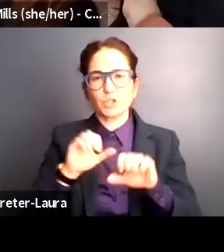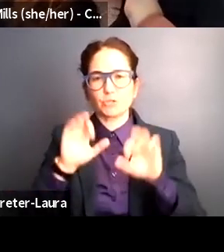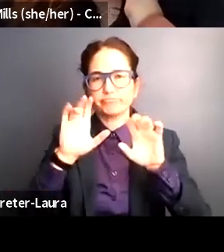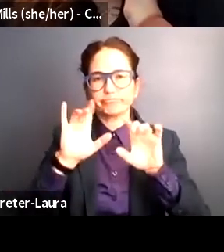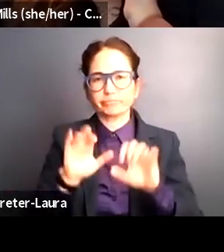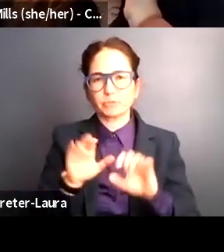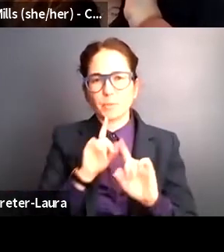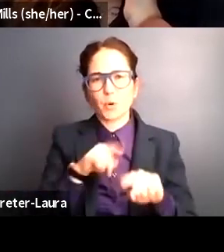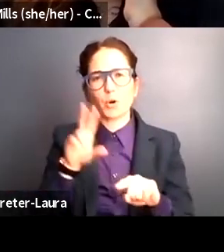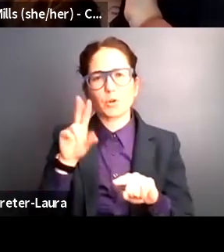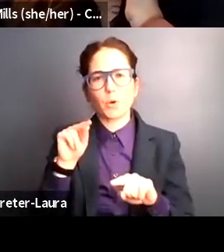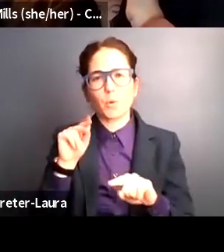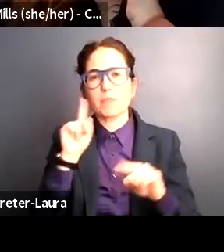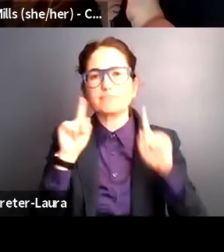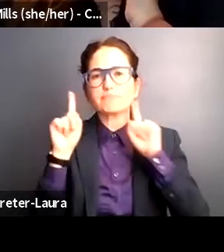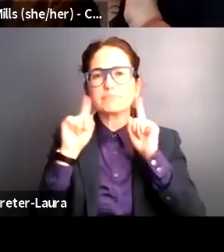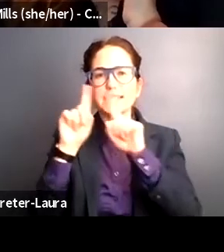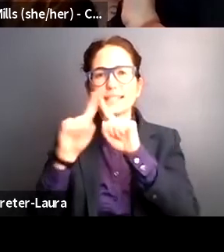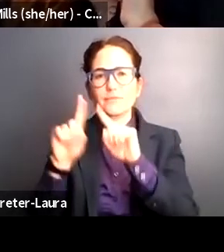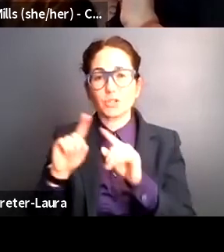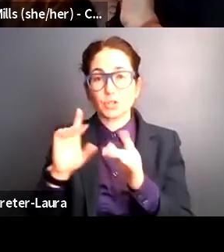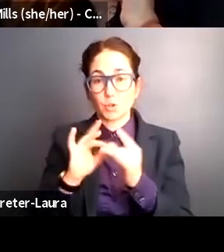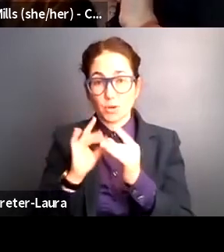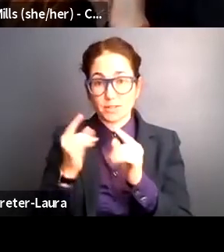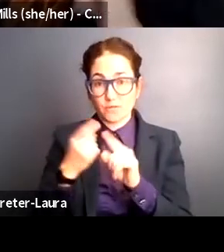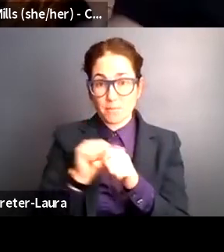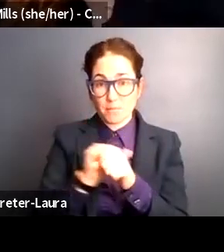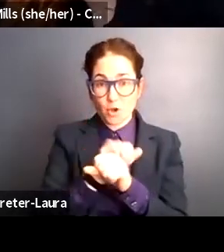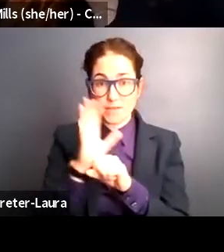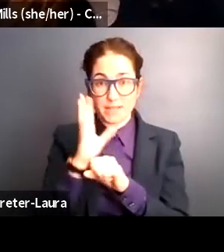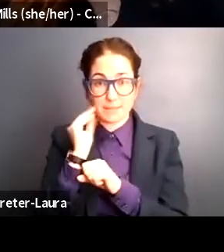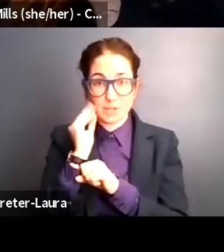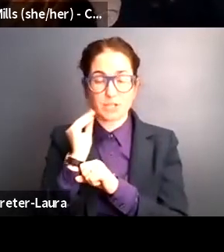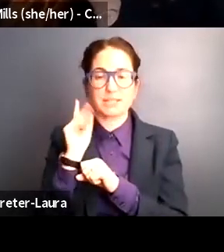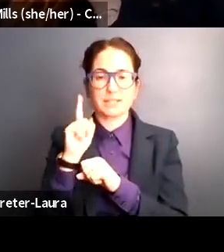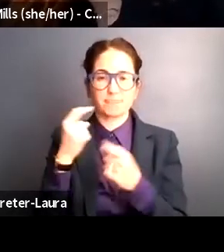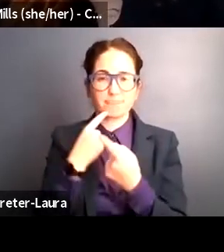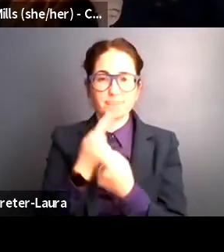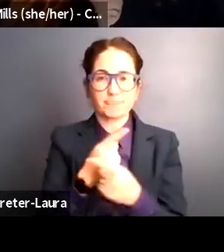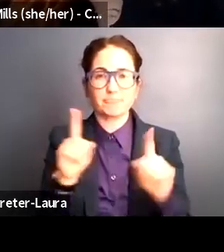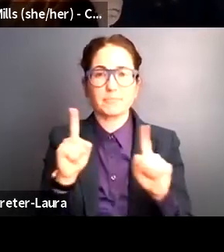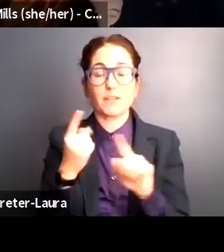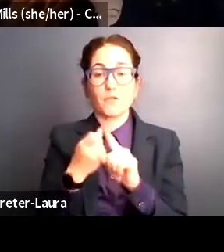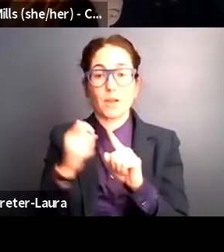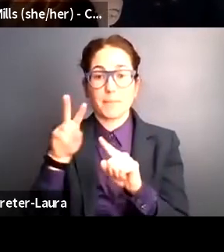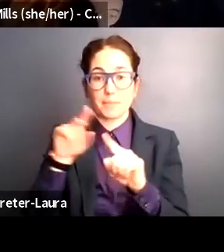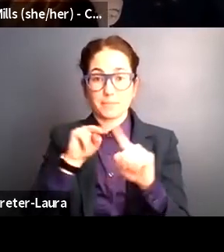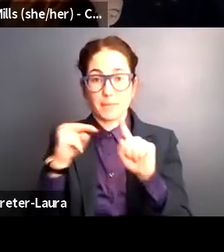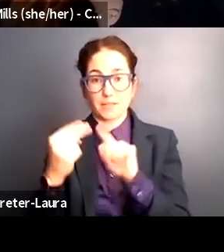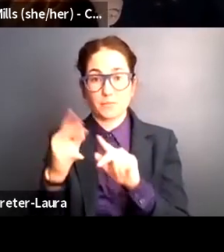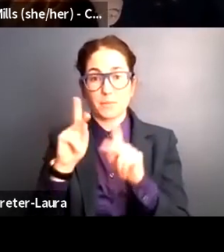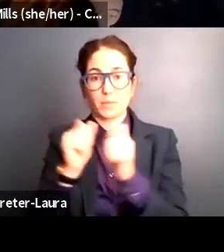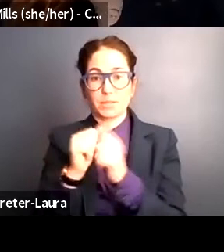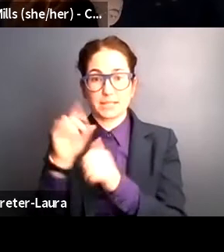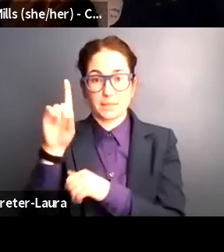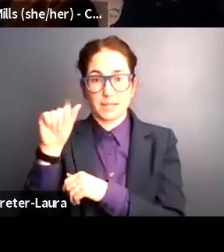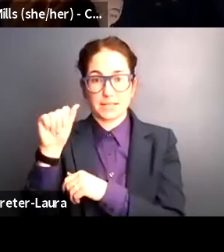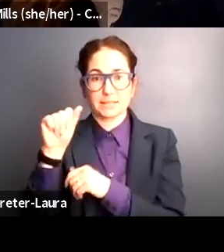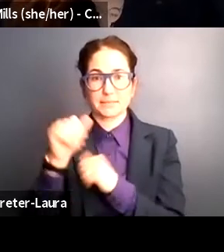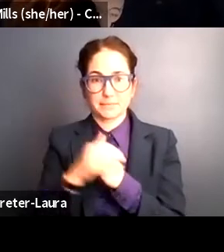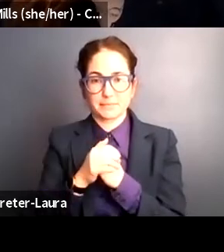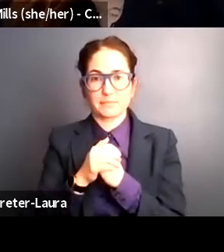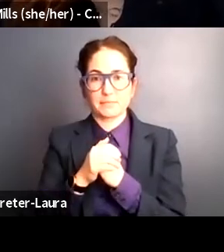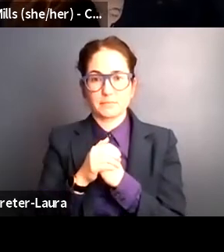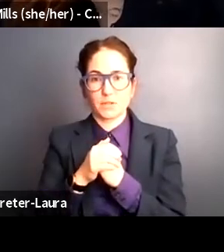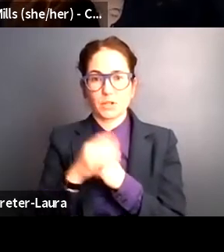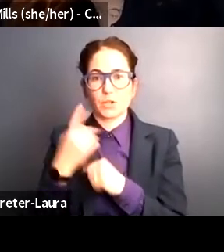that stories of the COVID experience needed to be told from the perspective of people living with disabilities. We produced a